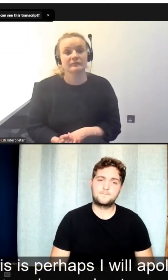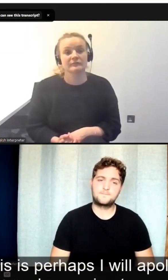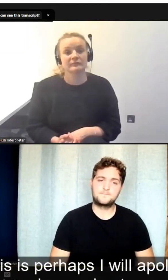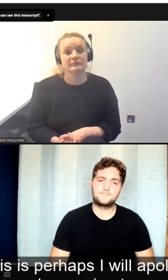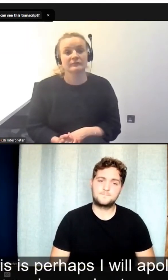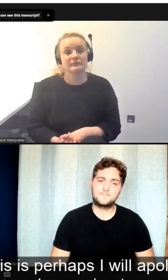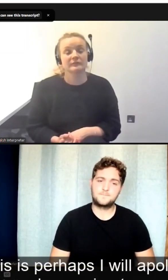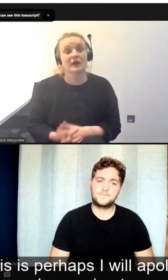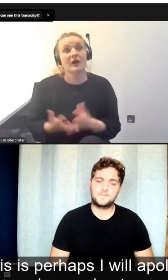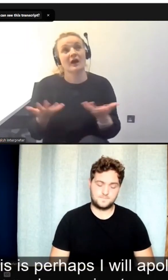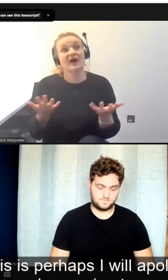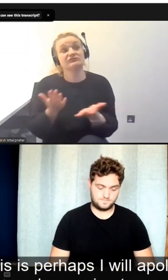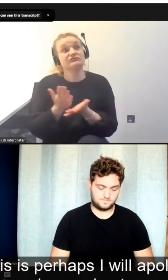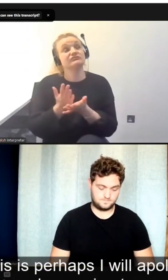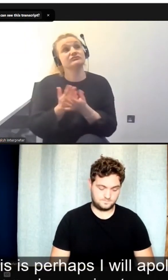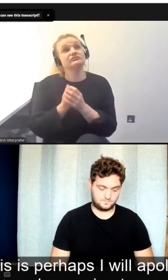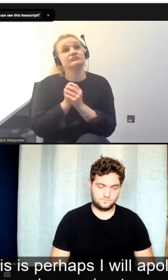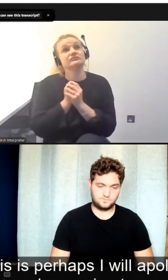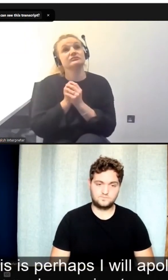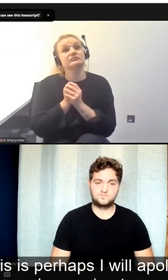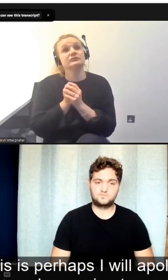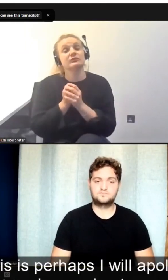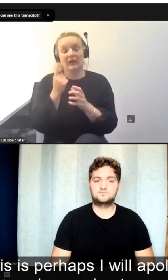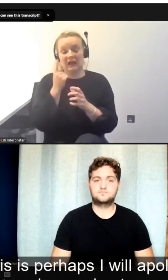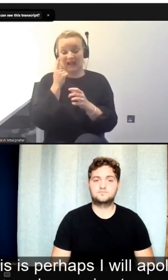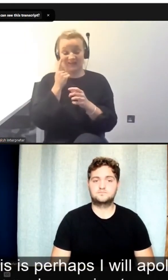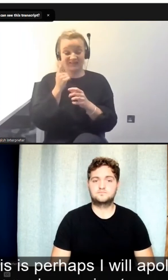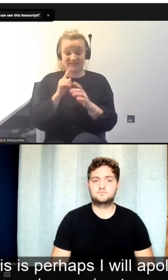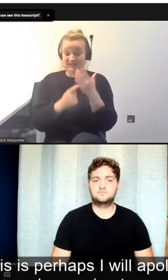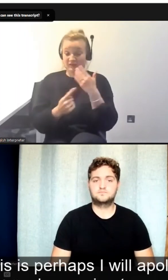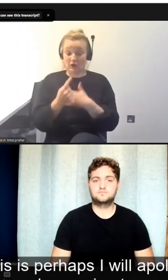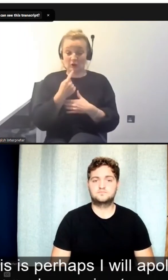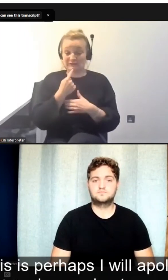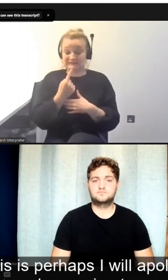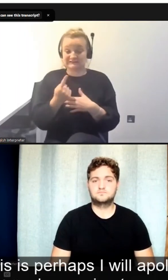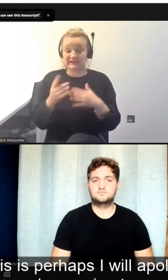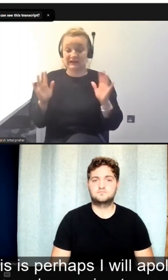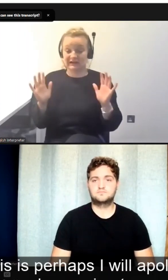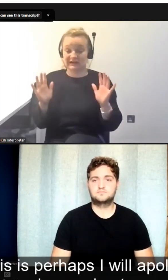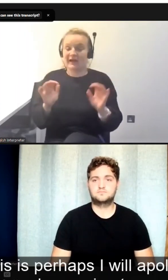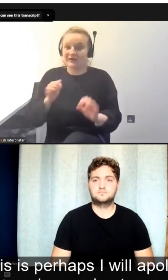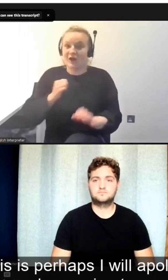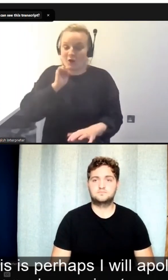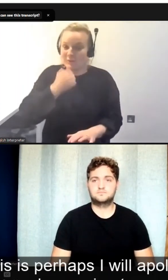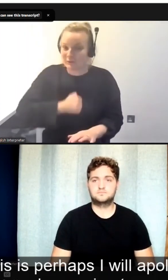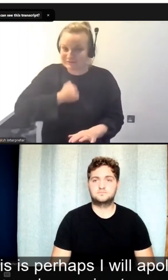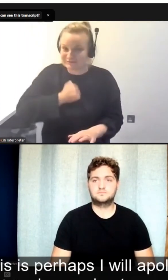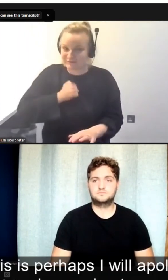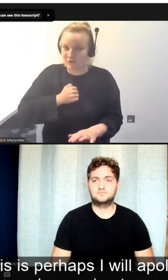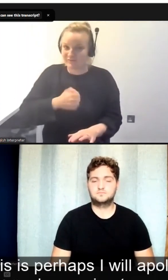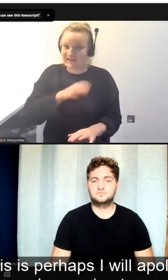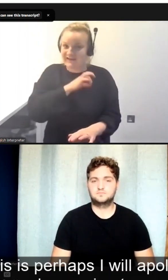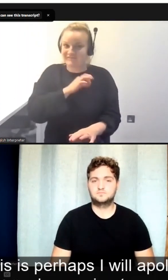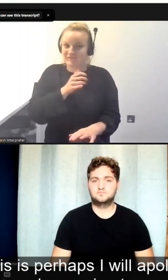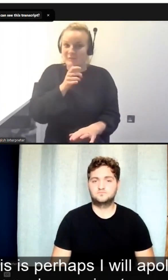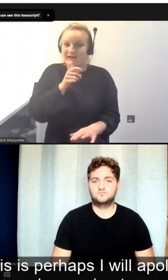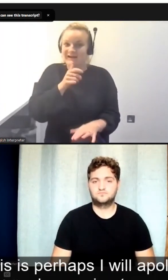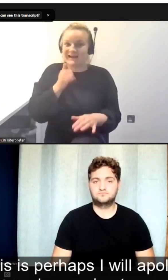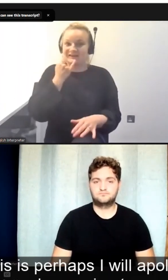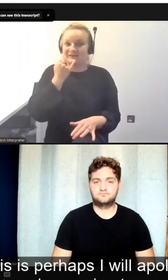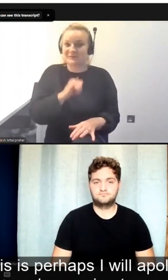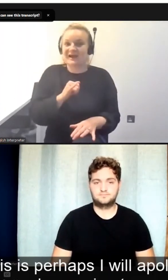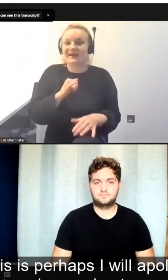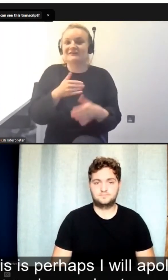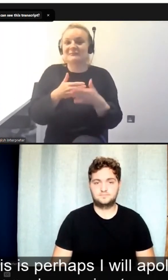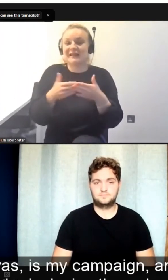I suppose the only thing I can say, this is perhaps I will apologize in advance for my language, but I can